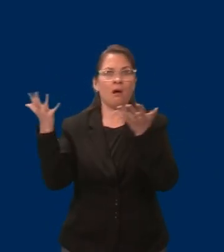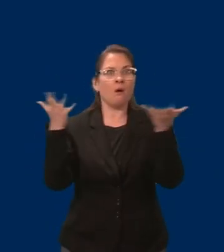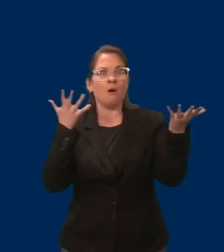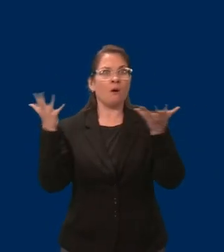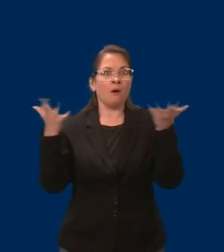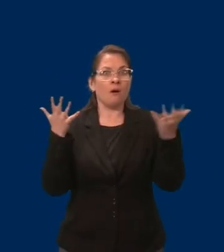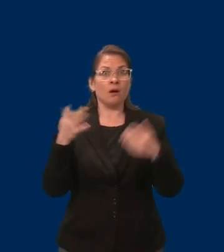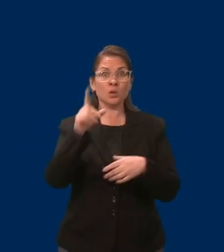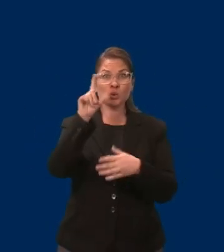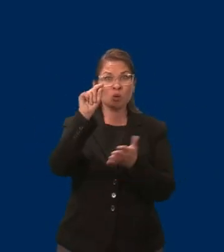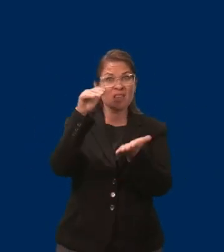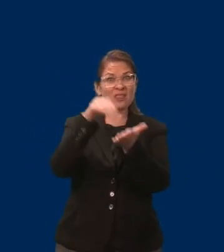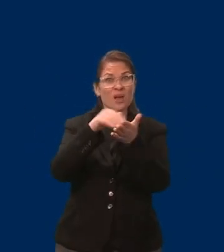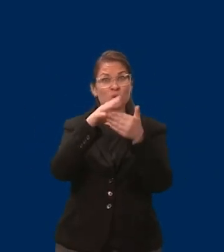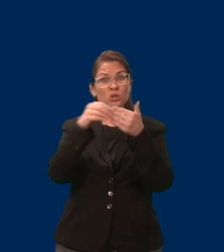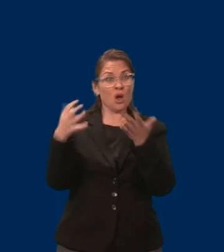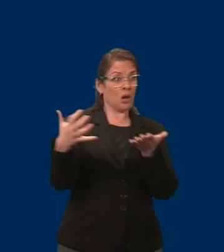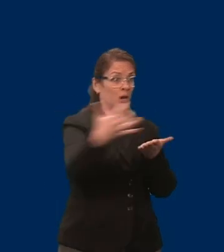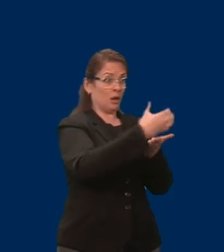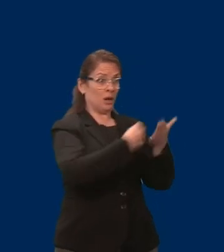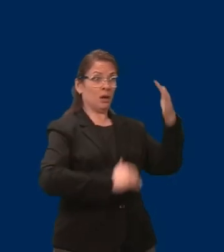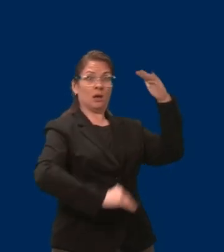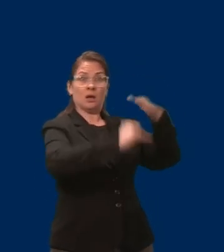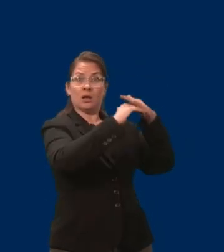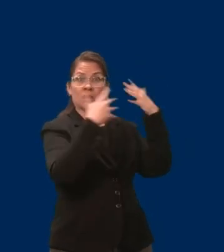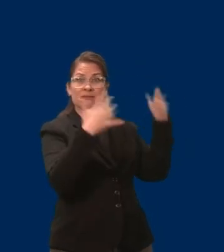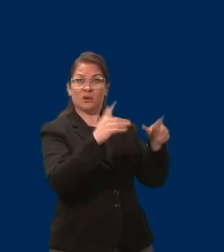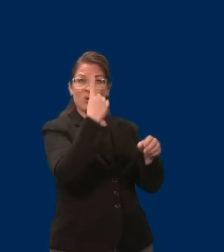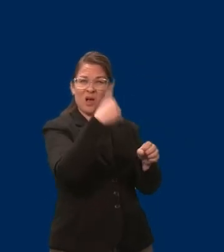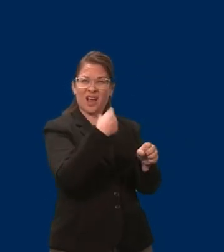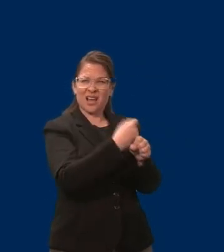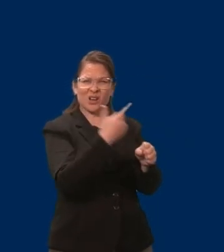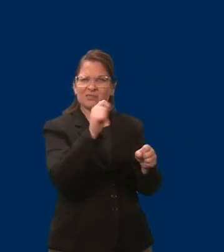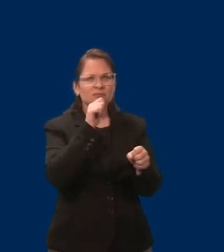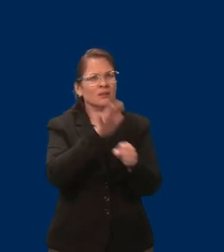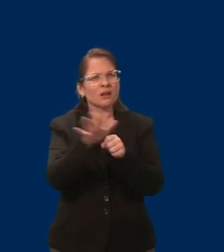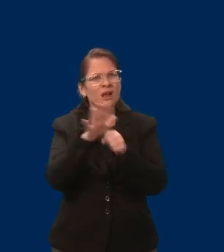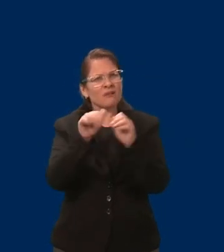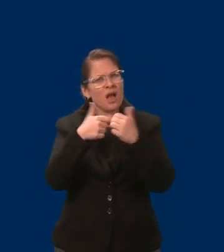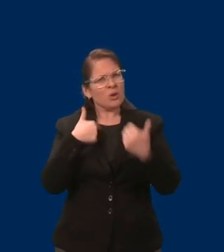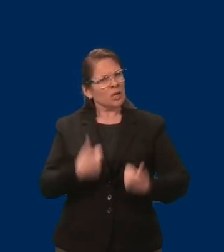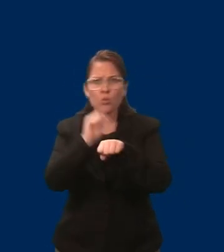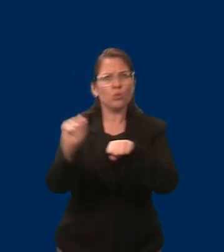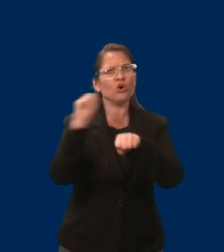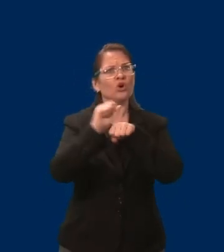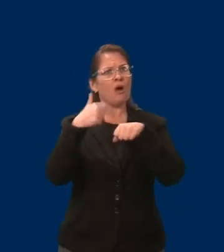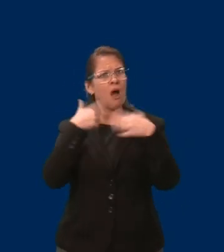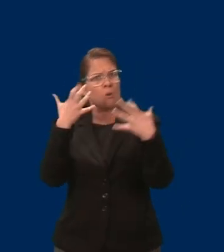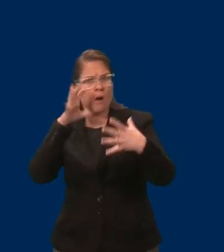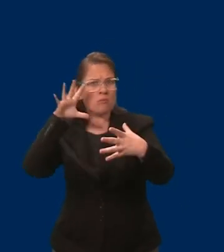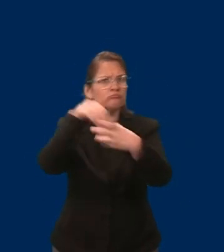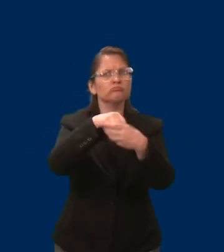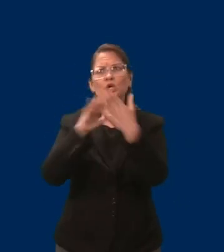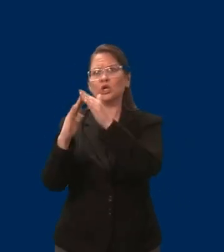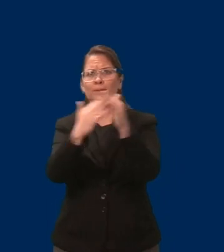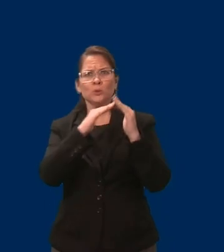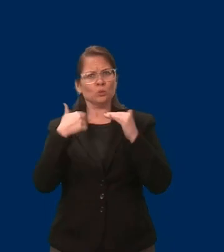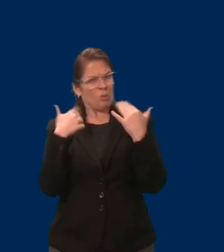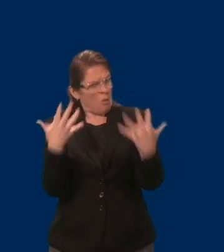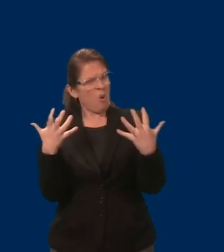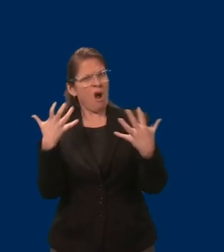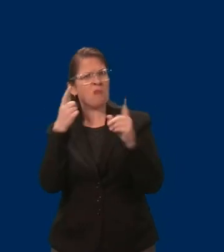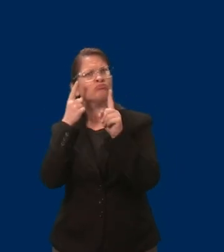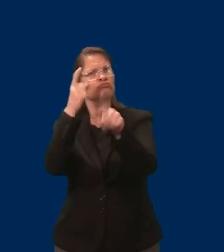that I have, I want to be able to contribute back to my community. I want to be able to work, continue to work, and